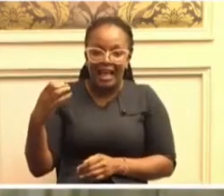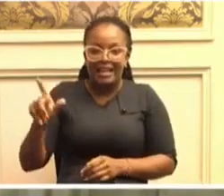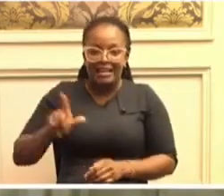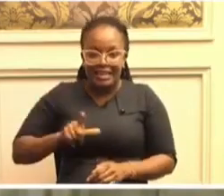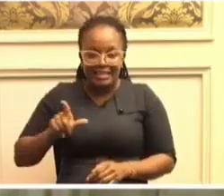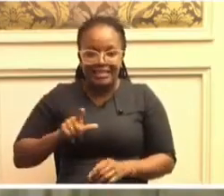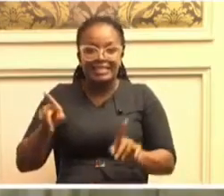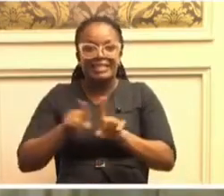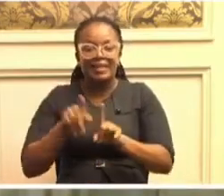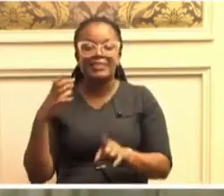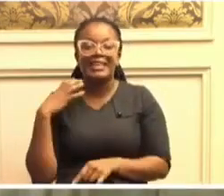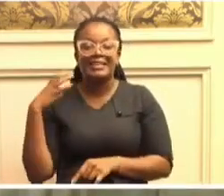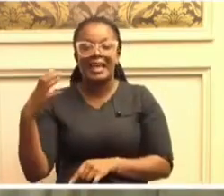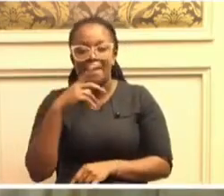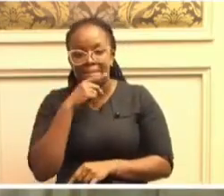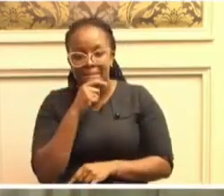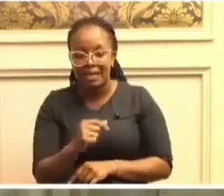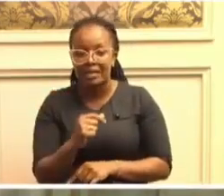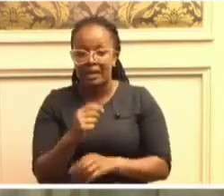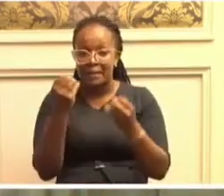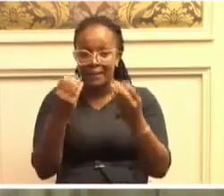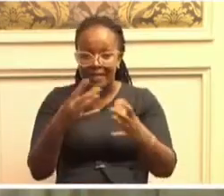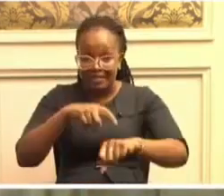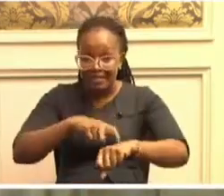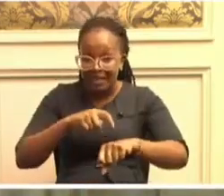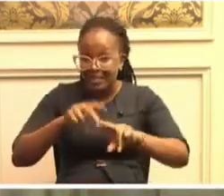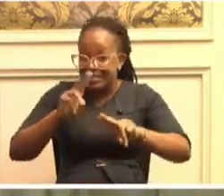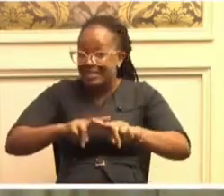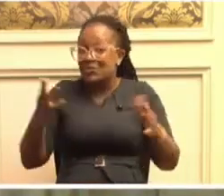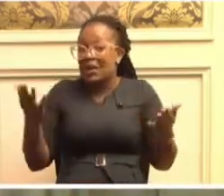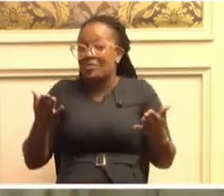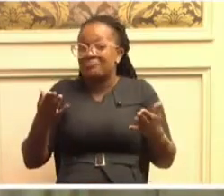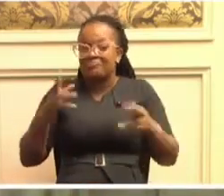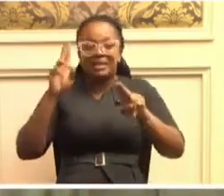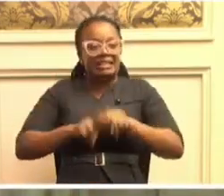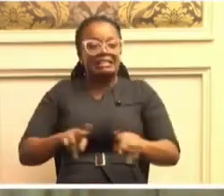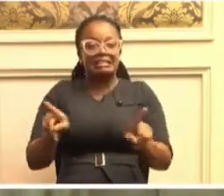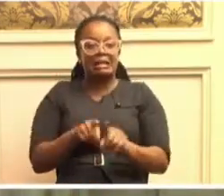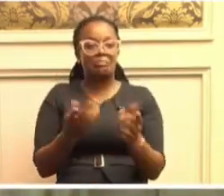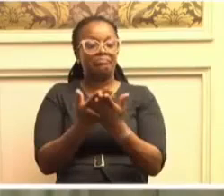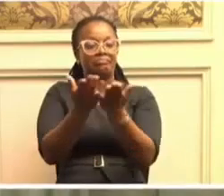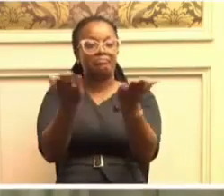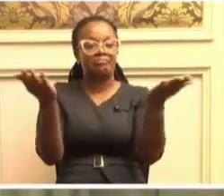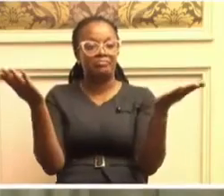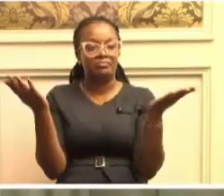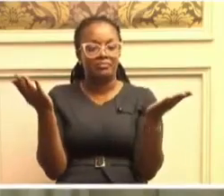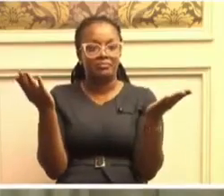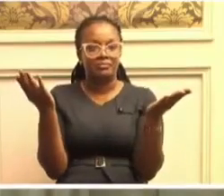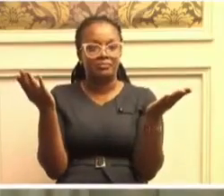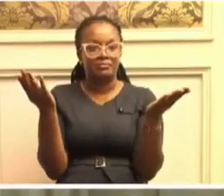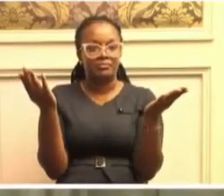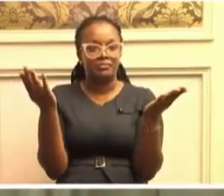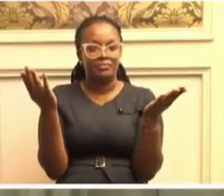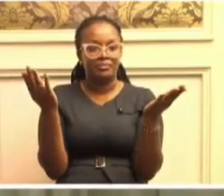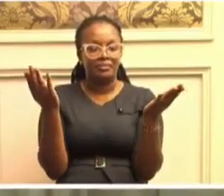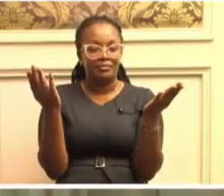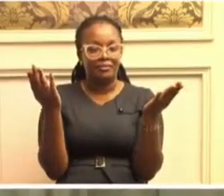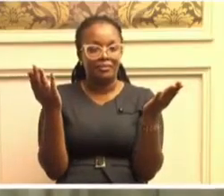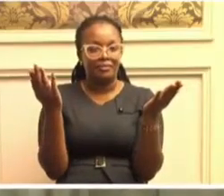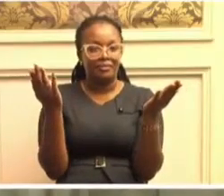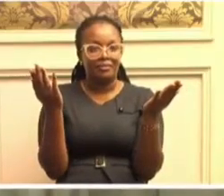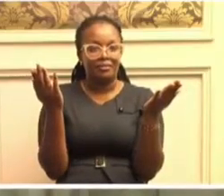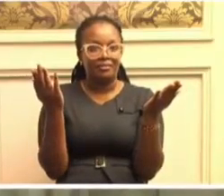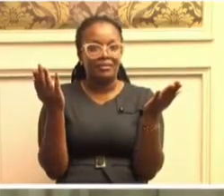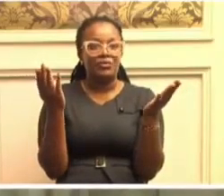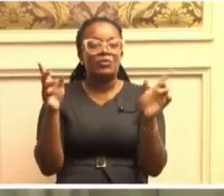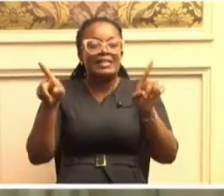you will find them seated on seats like this, beside a table like this.